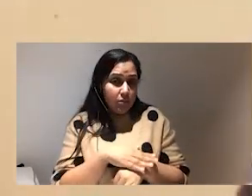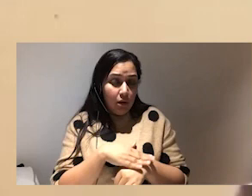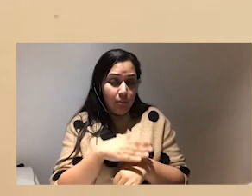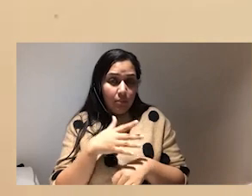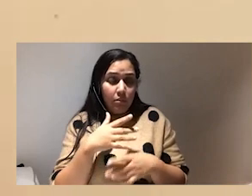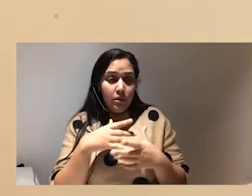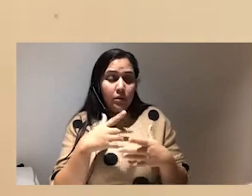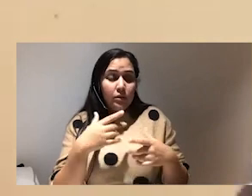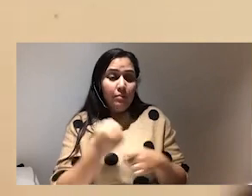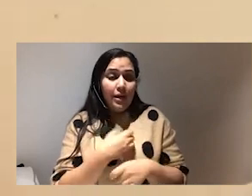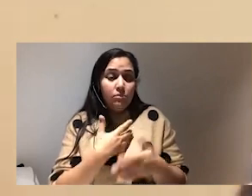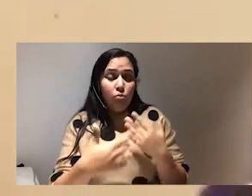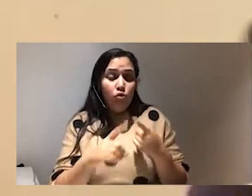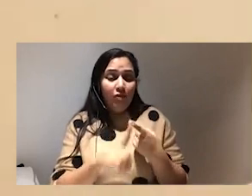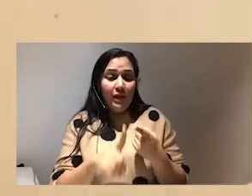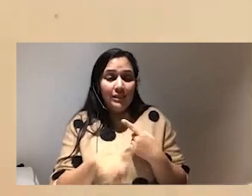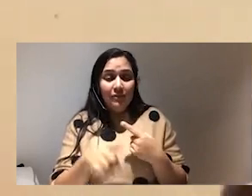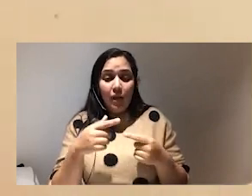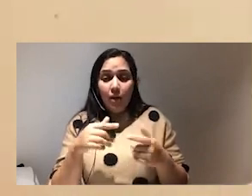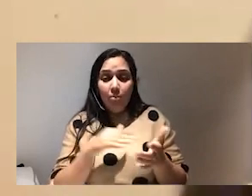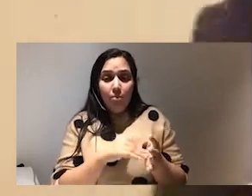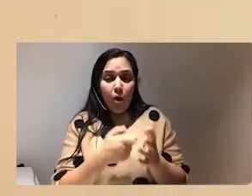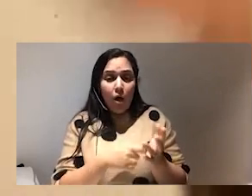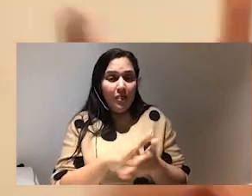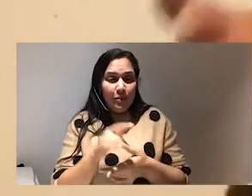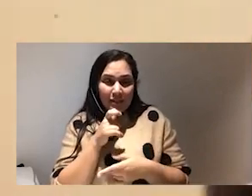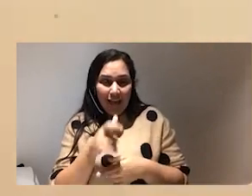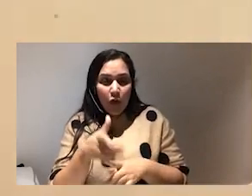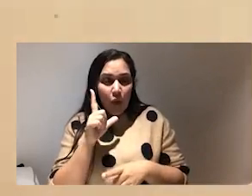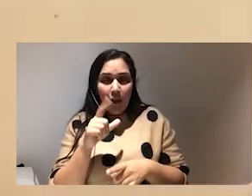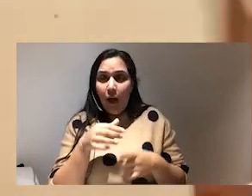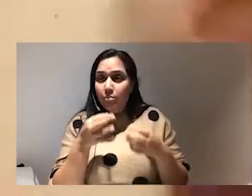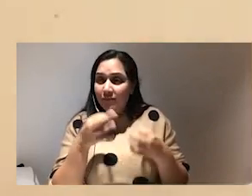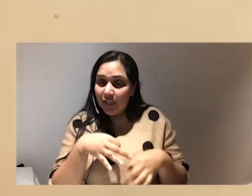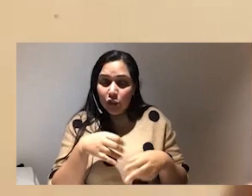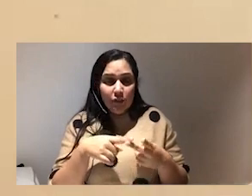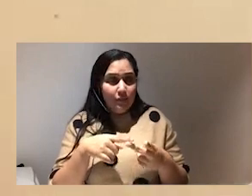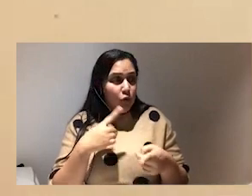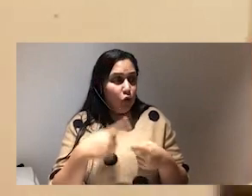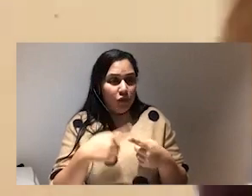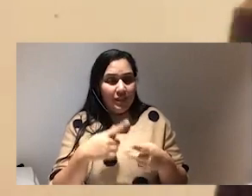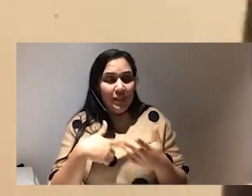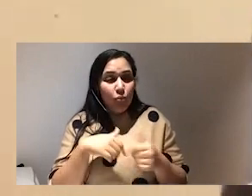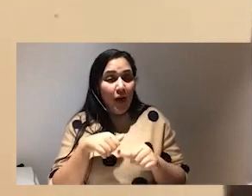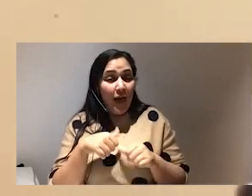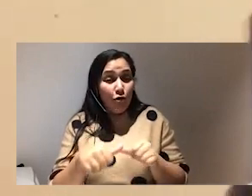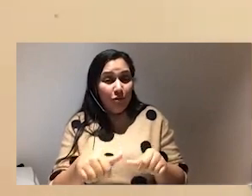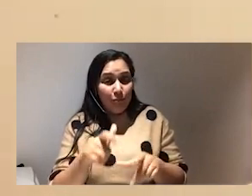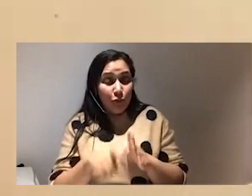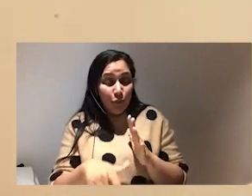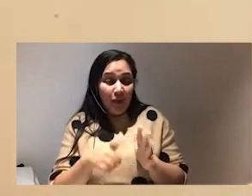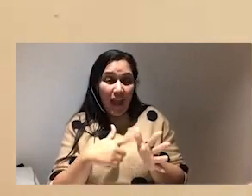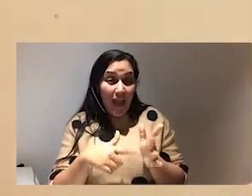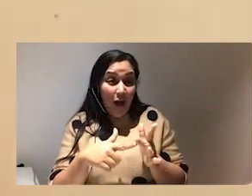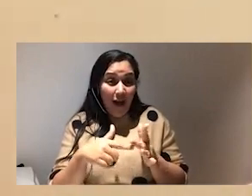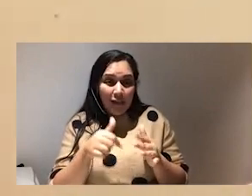reactive and as martha said urgency perfectionism and all of that like ai tools bring that all out of us like all that ickiness if they it